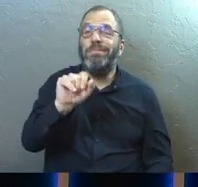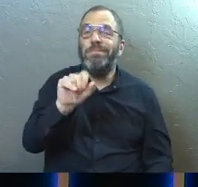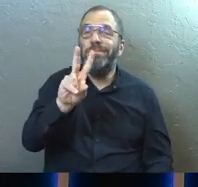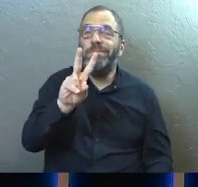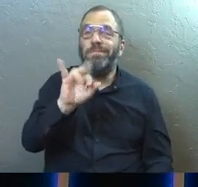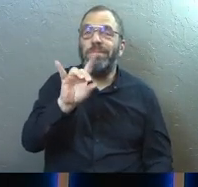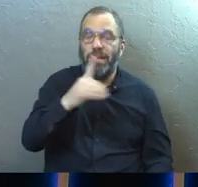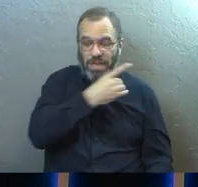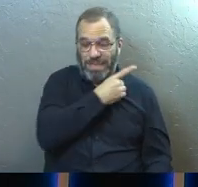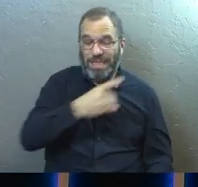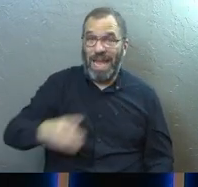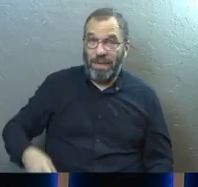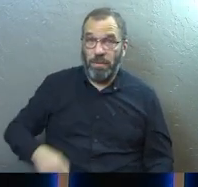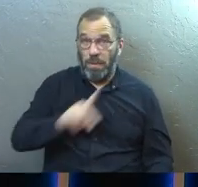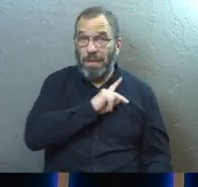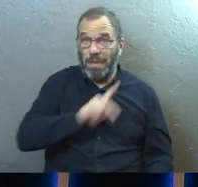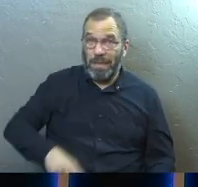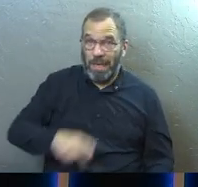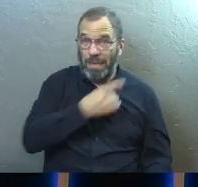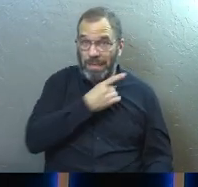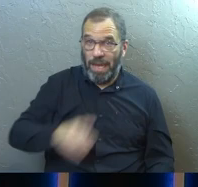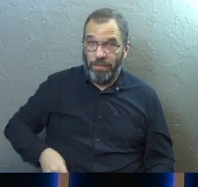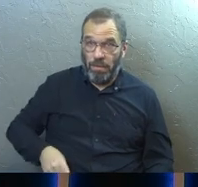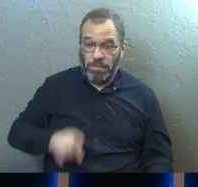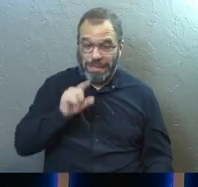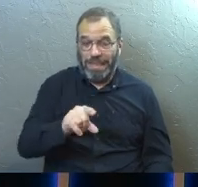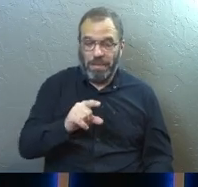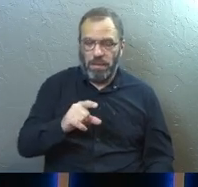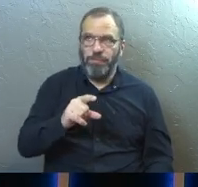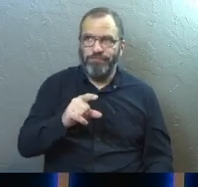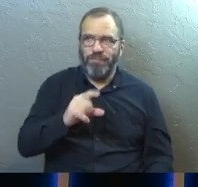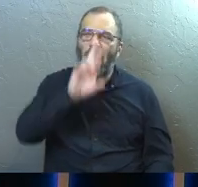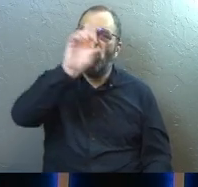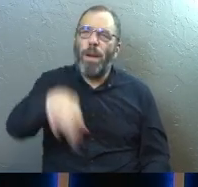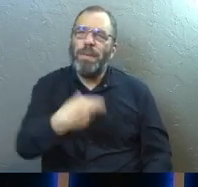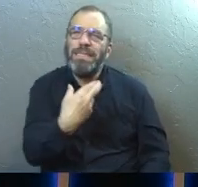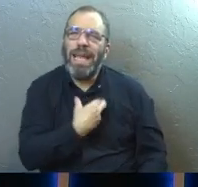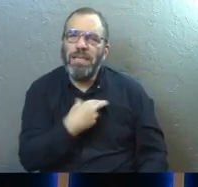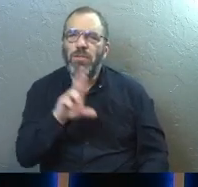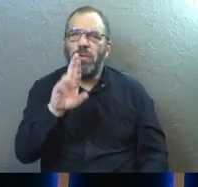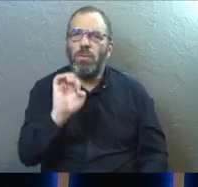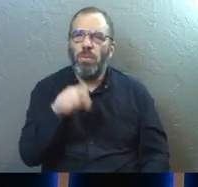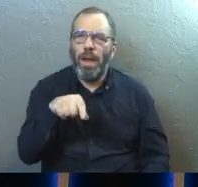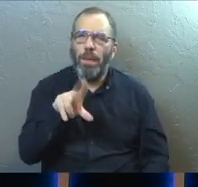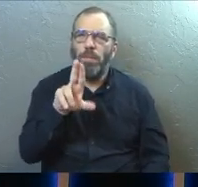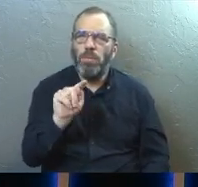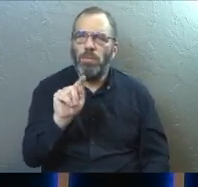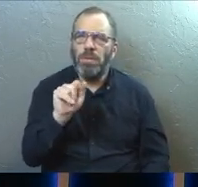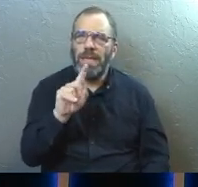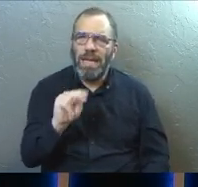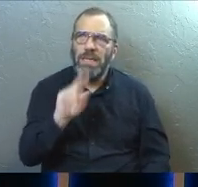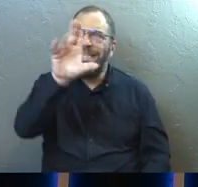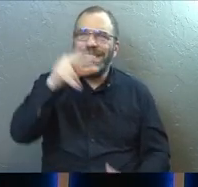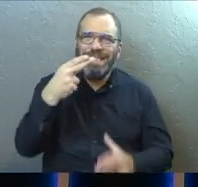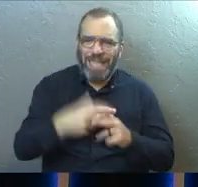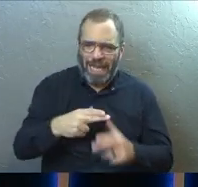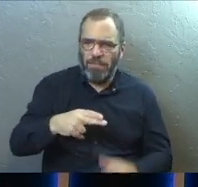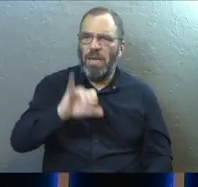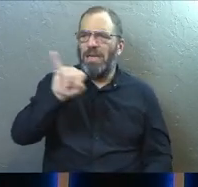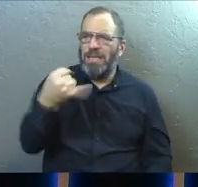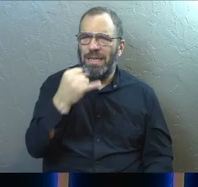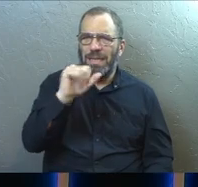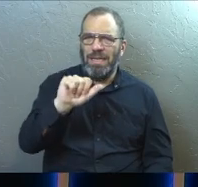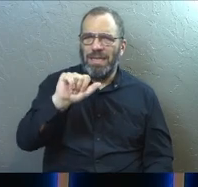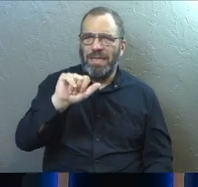For the sake of his name, for the sake of his reputation, the sake of his good name, Yahweh, Jesus. For the sake of that